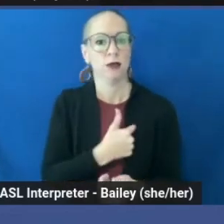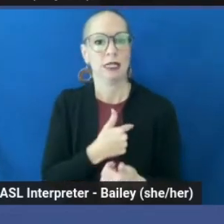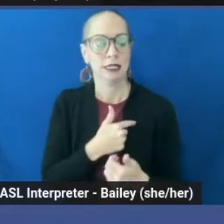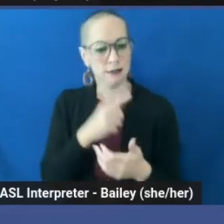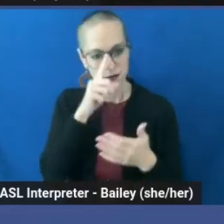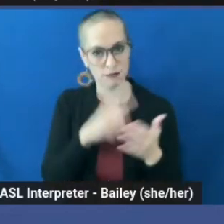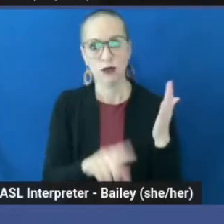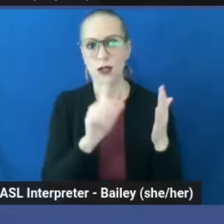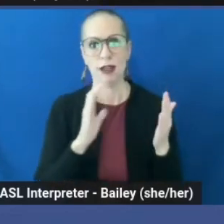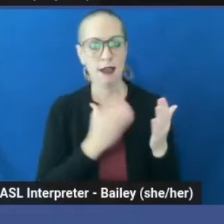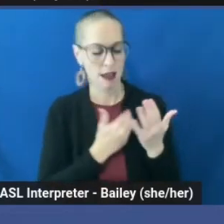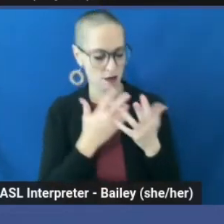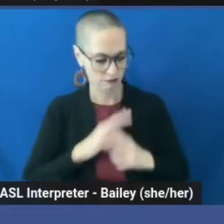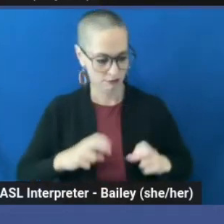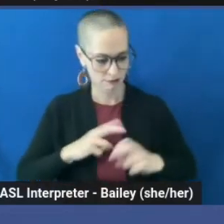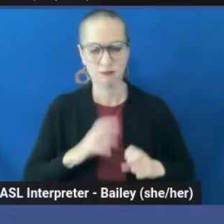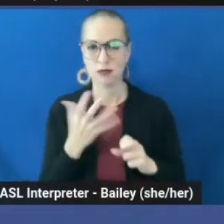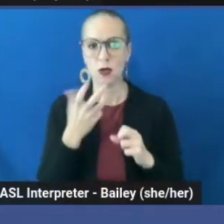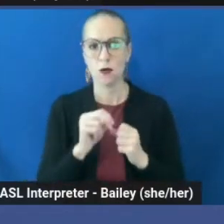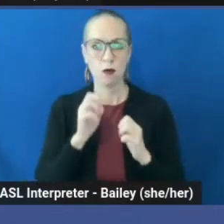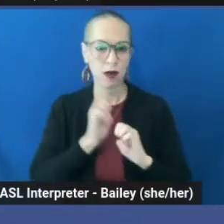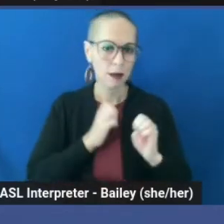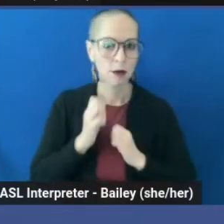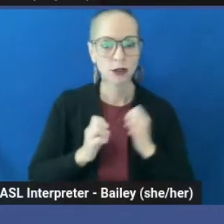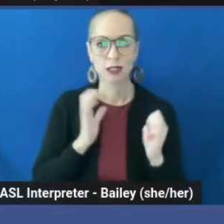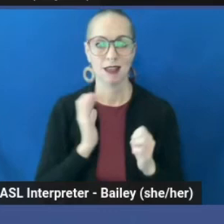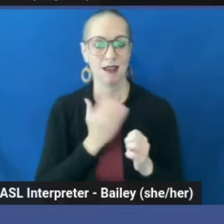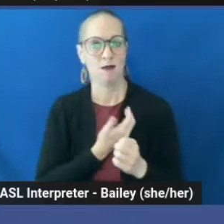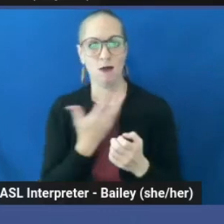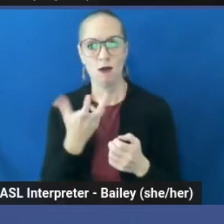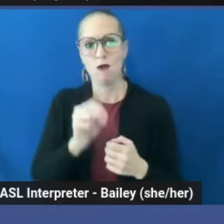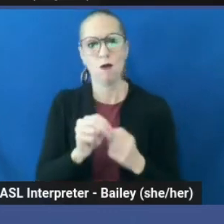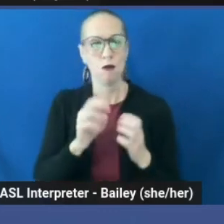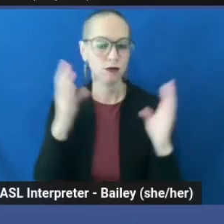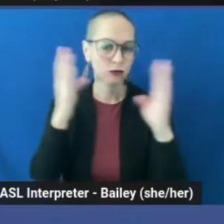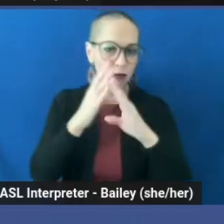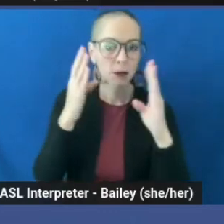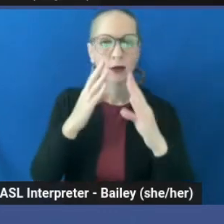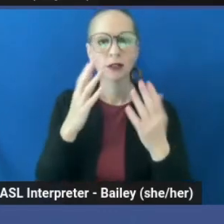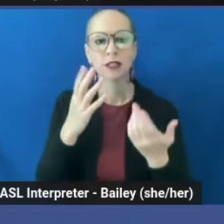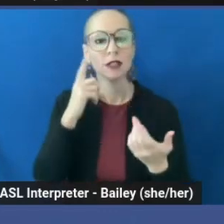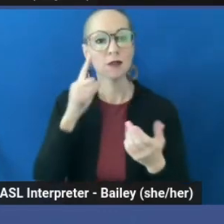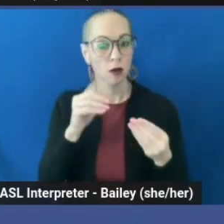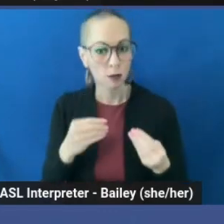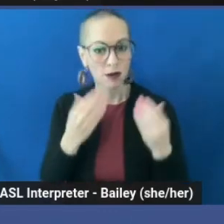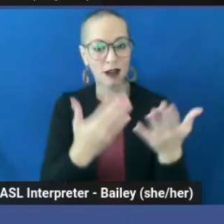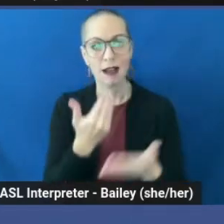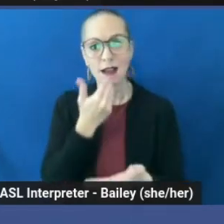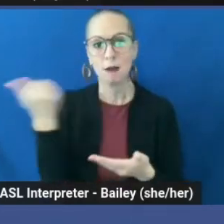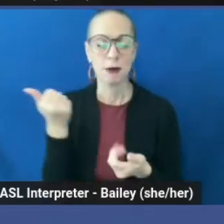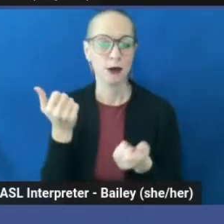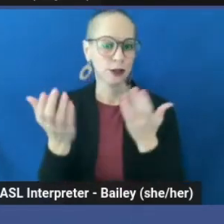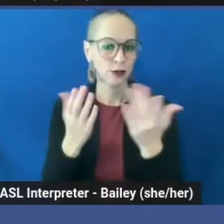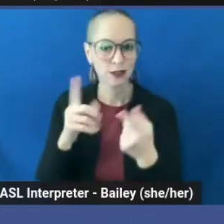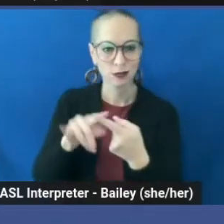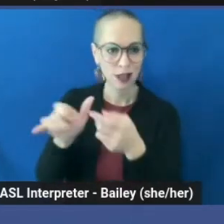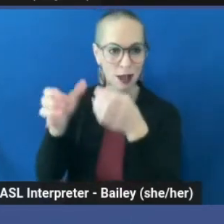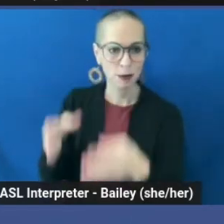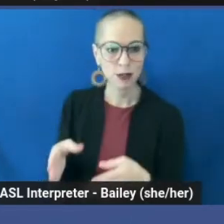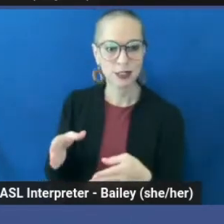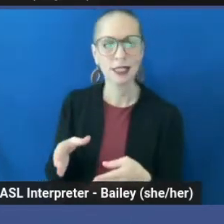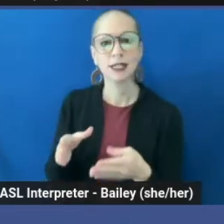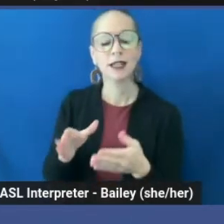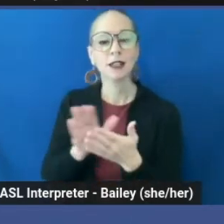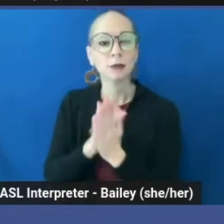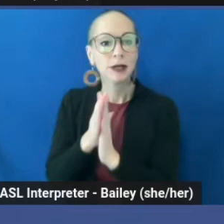our own self, our own emotions, our own troubles to provide better services to this person, to be a listening